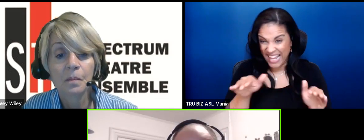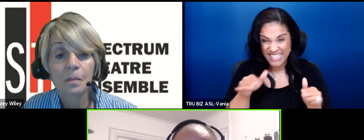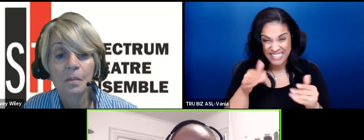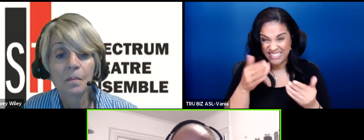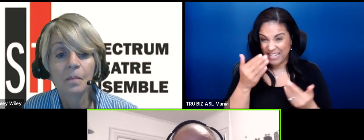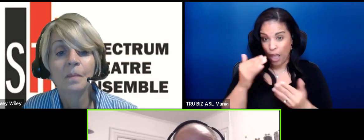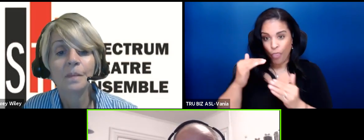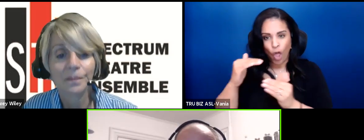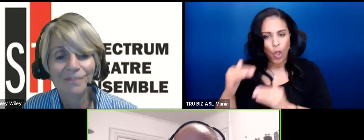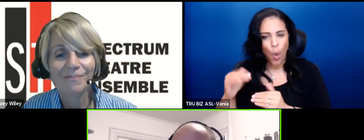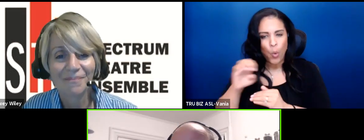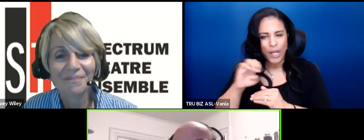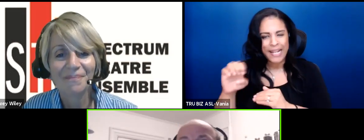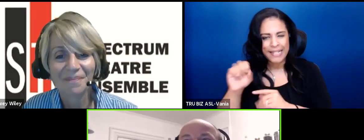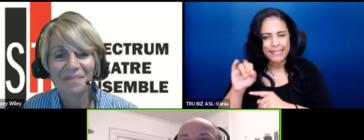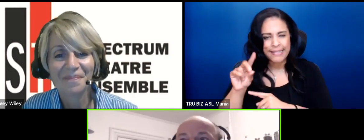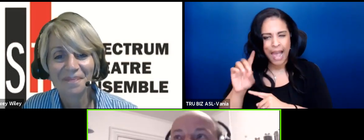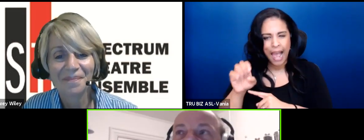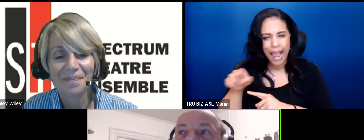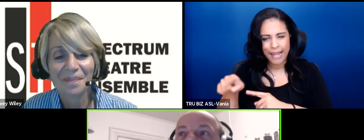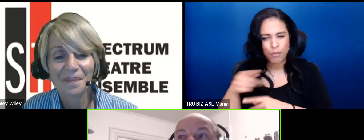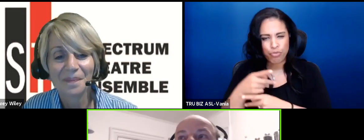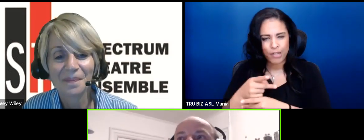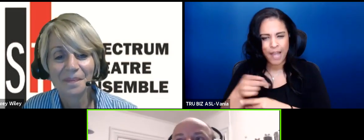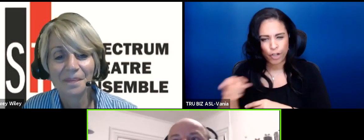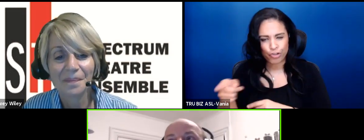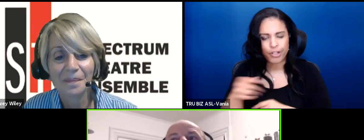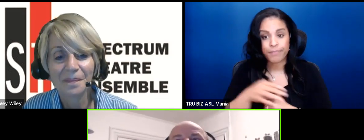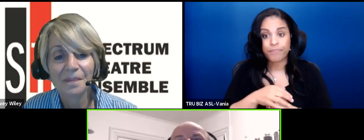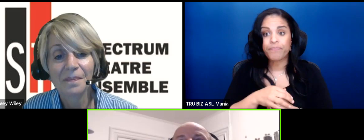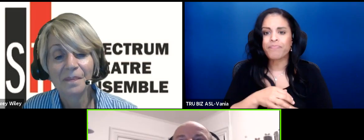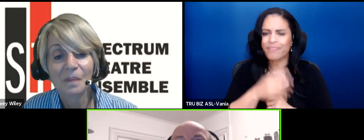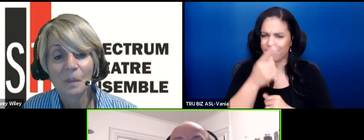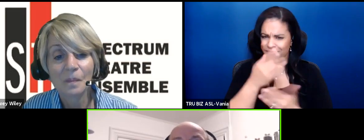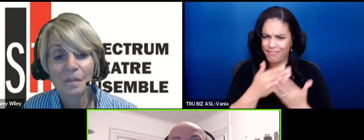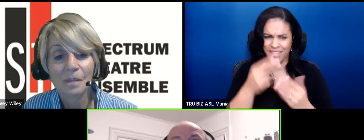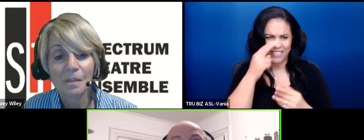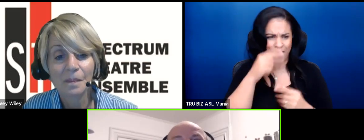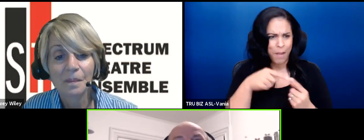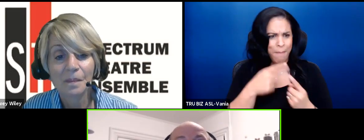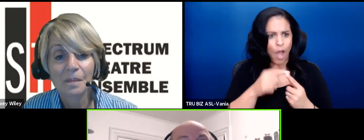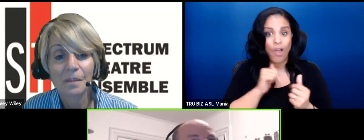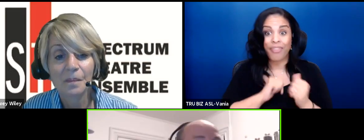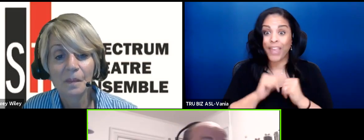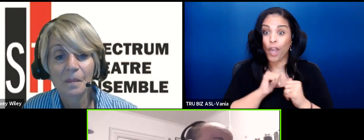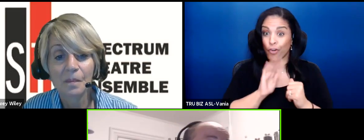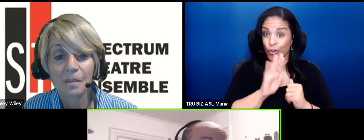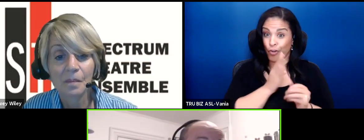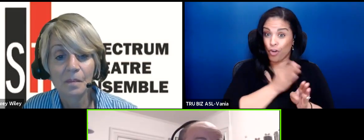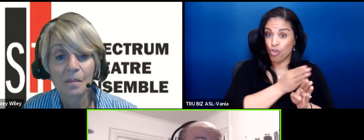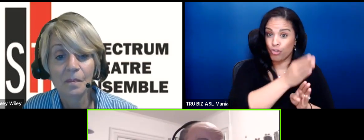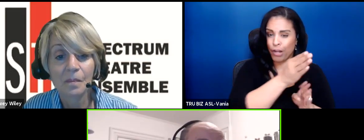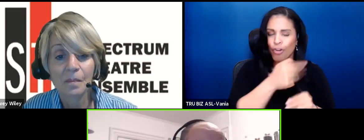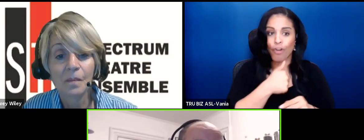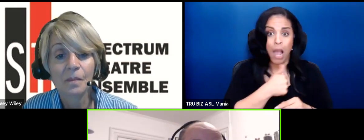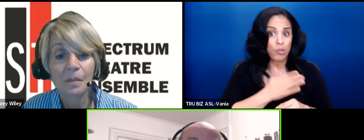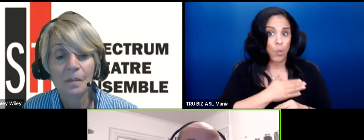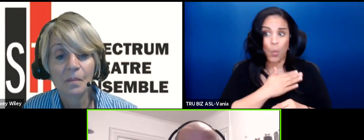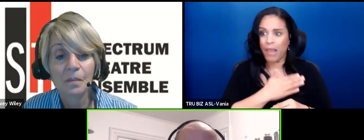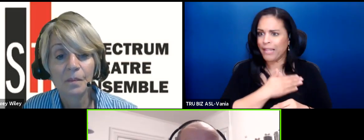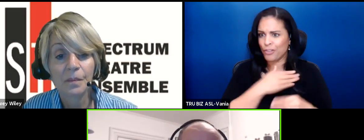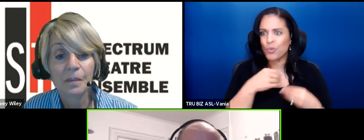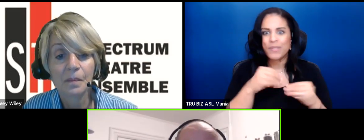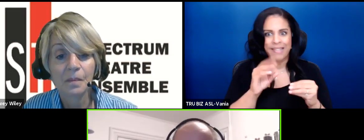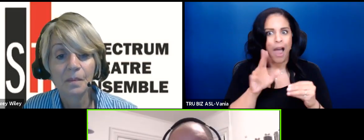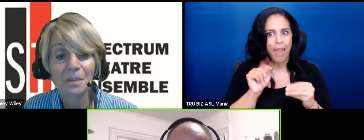East Side productions. And I think one of the things that is kind of funny about my theater career is that I was actually willing to sell out I think a lot